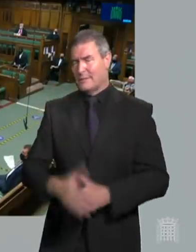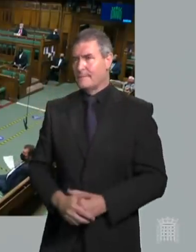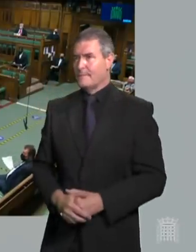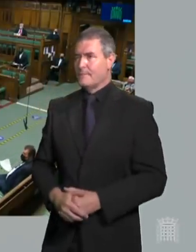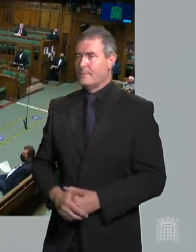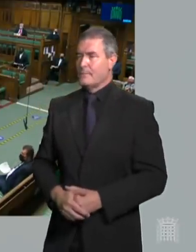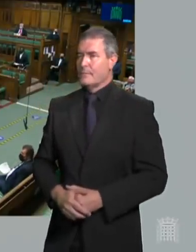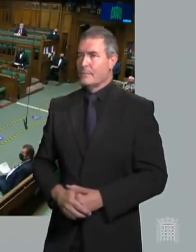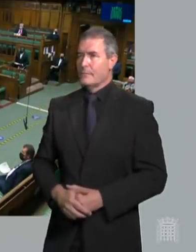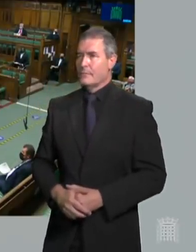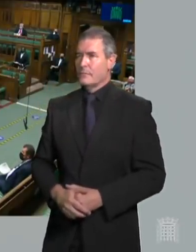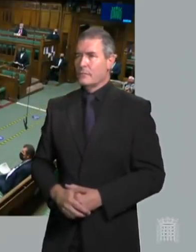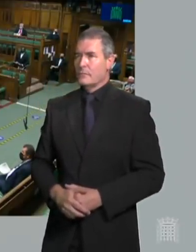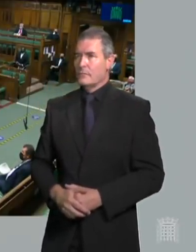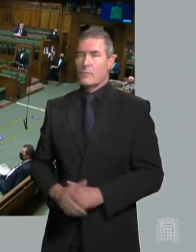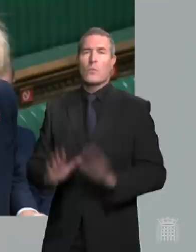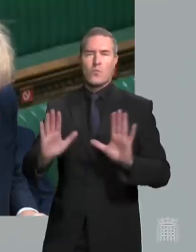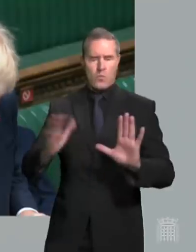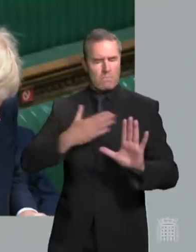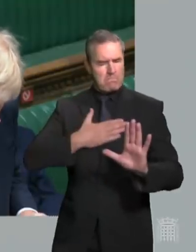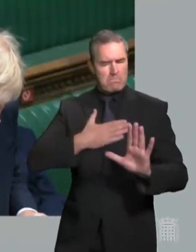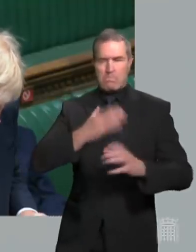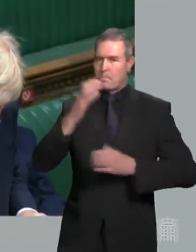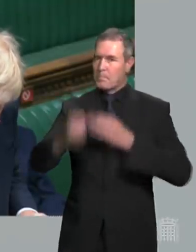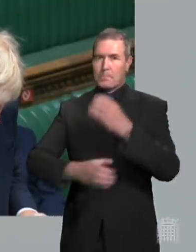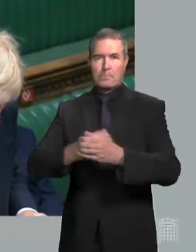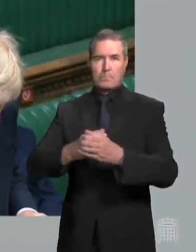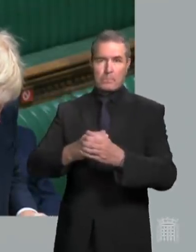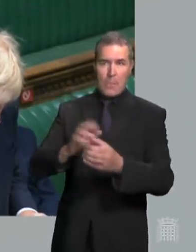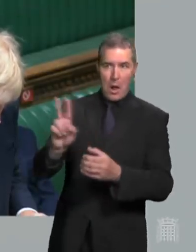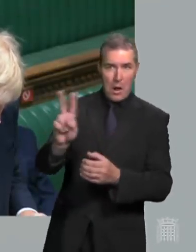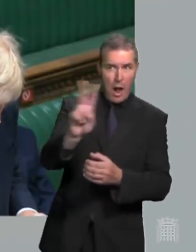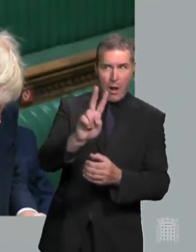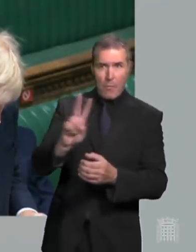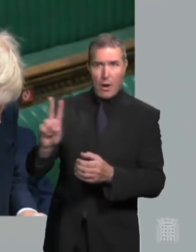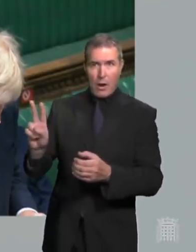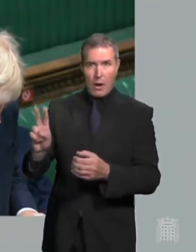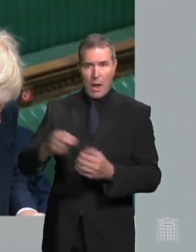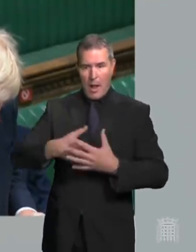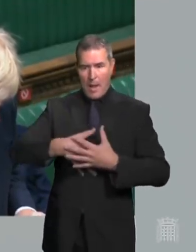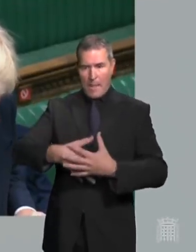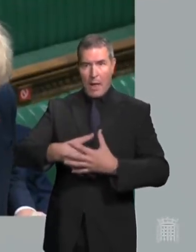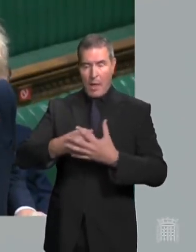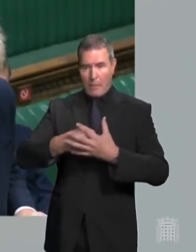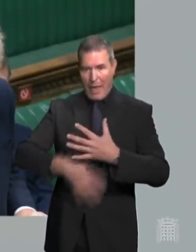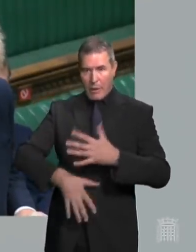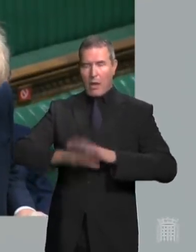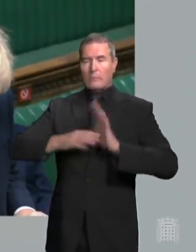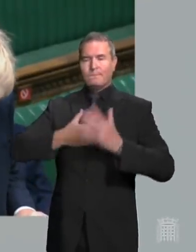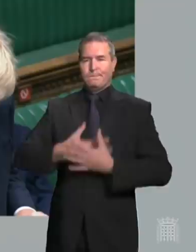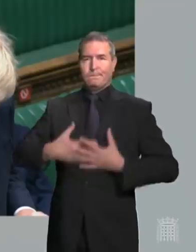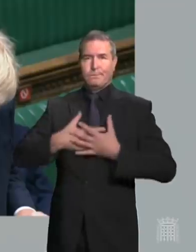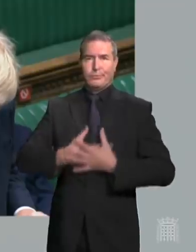well Mr Speaker I sympathise deeply with anybody who has suffered the loss of a baby